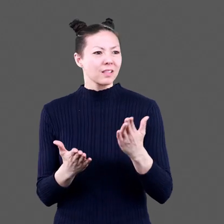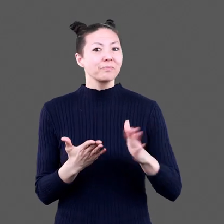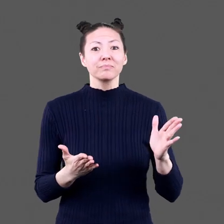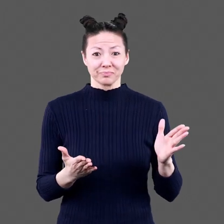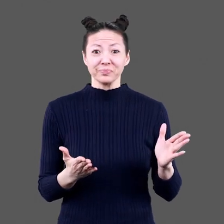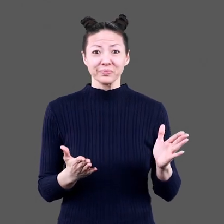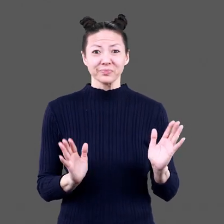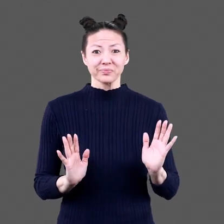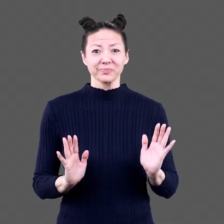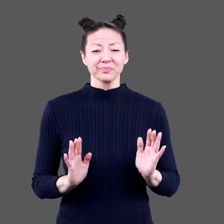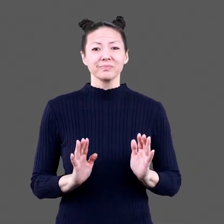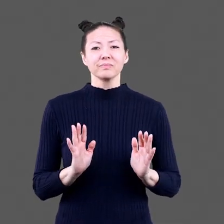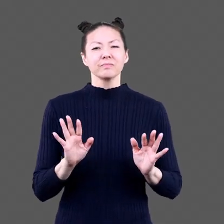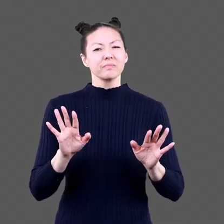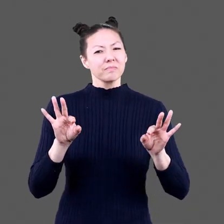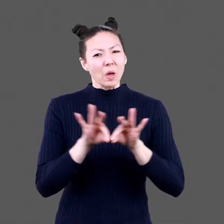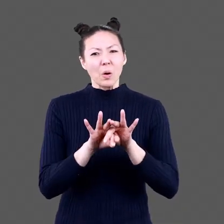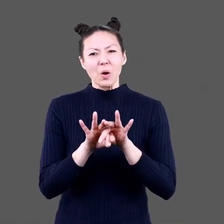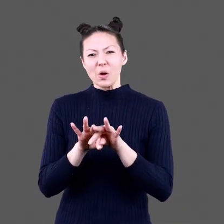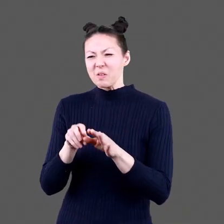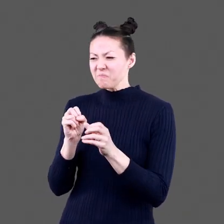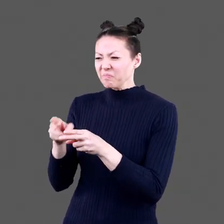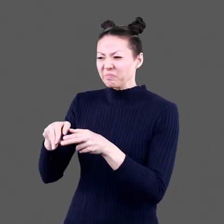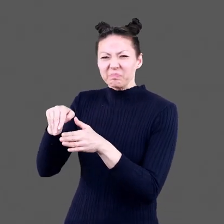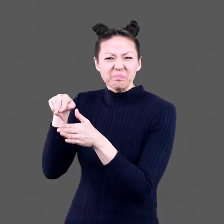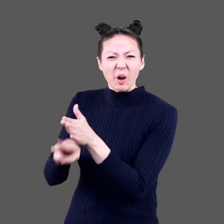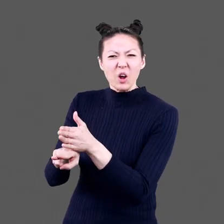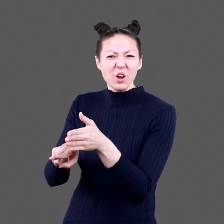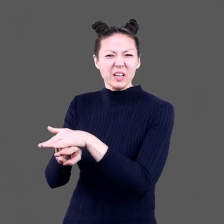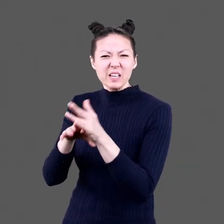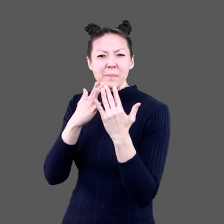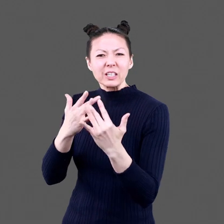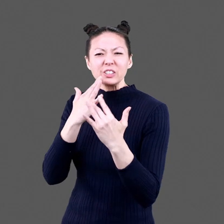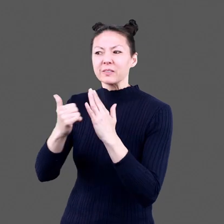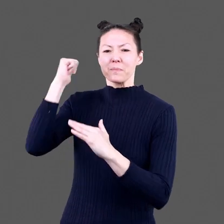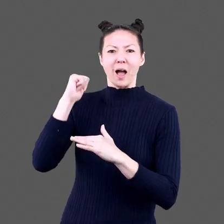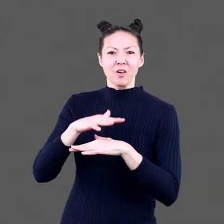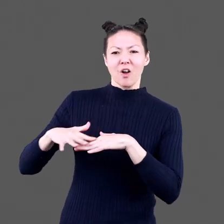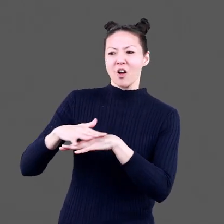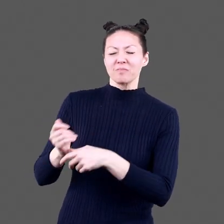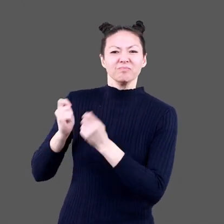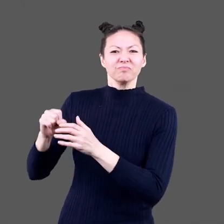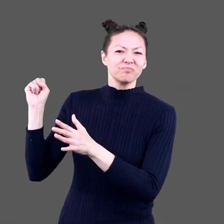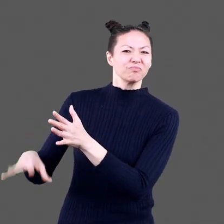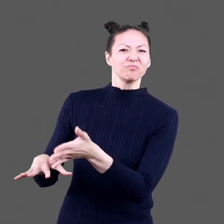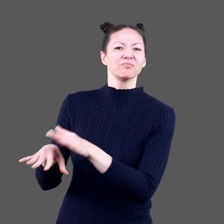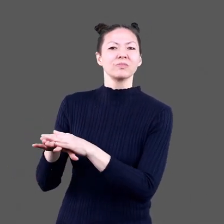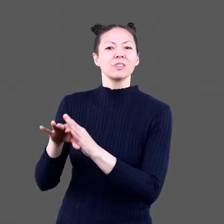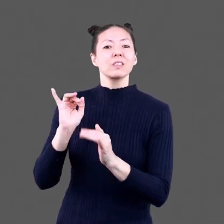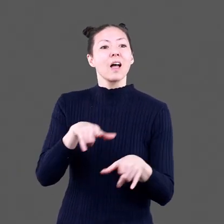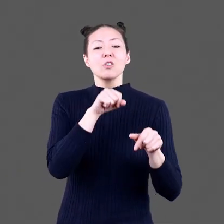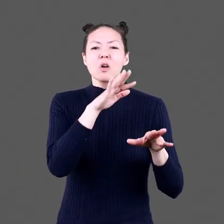the spicy salsa In fact, bury the spicy salsa in the backyard